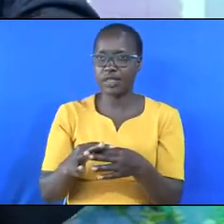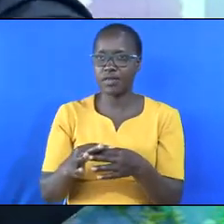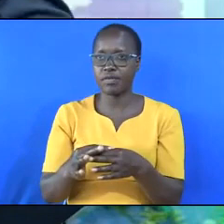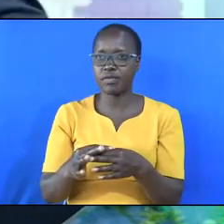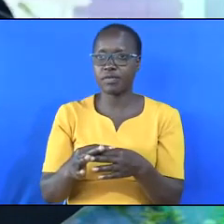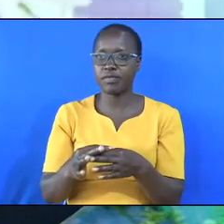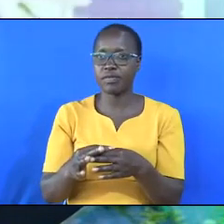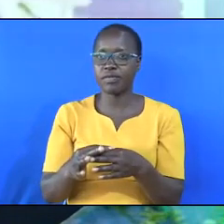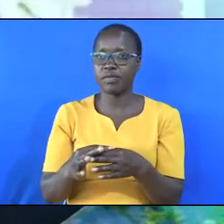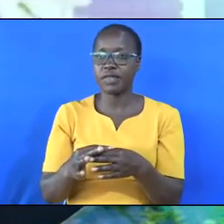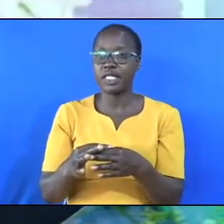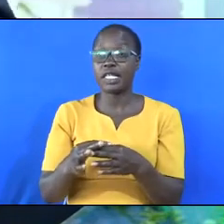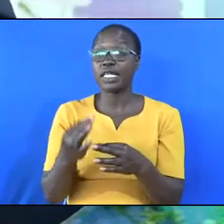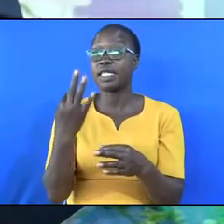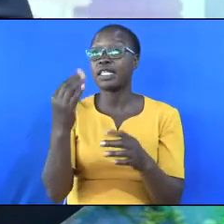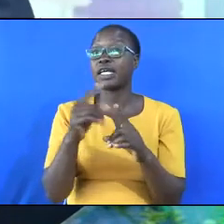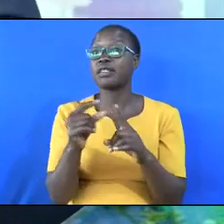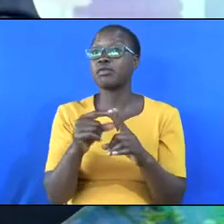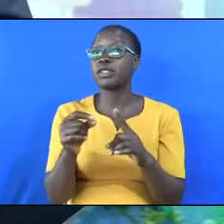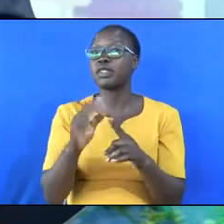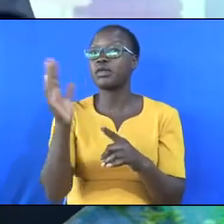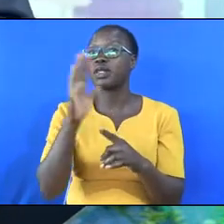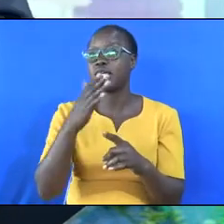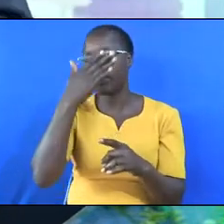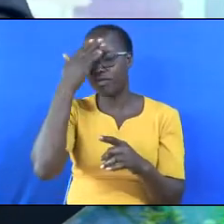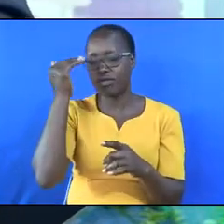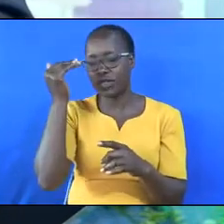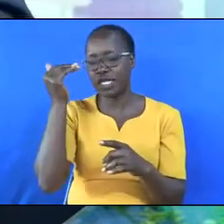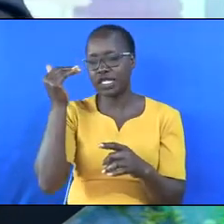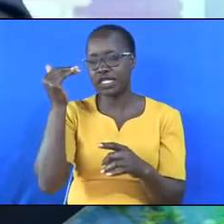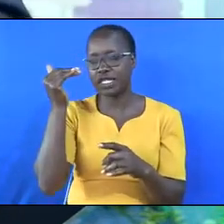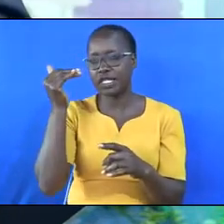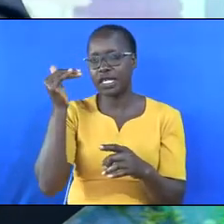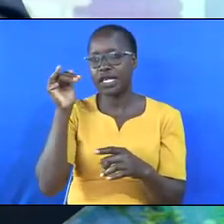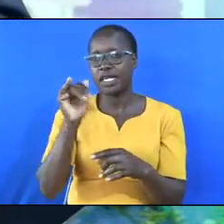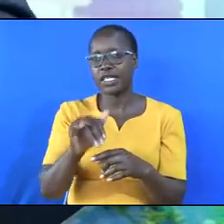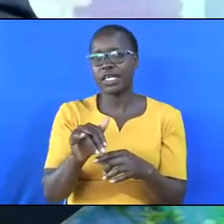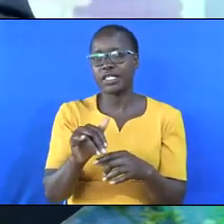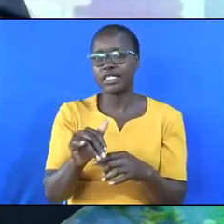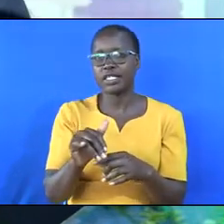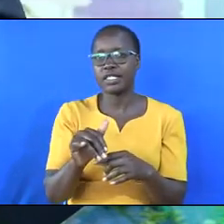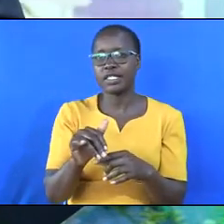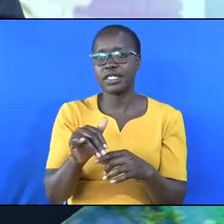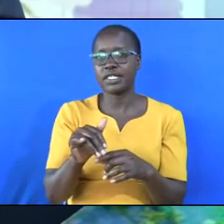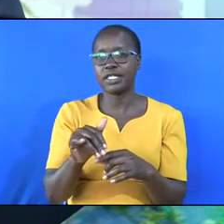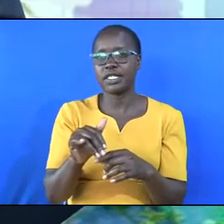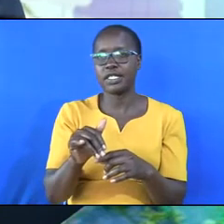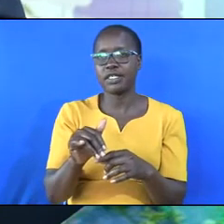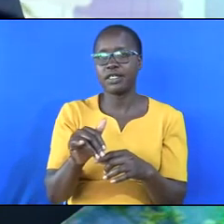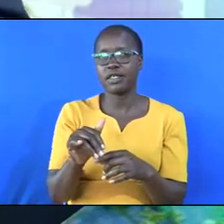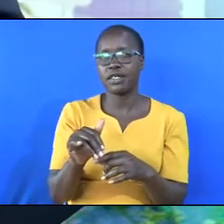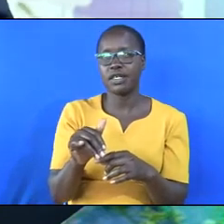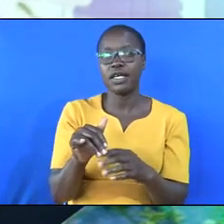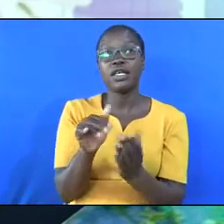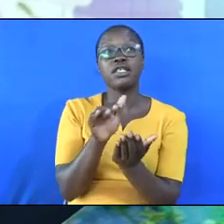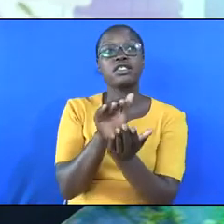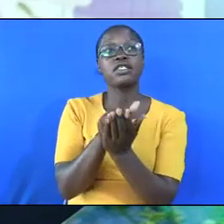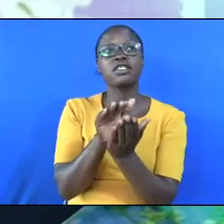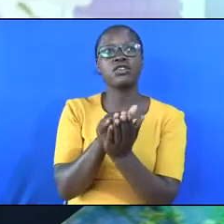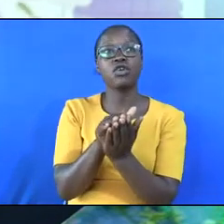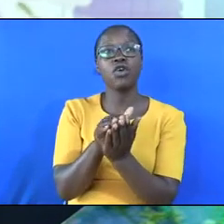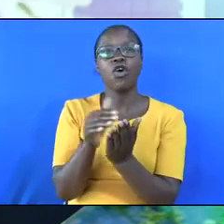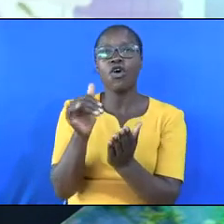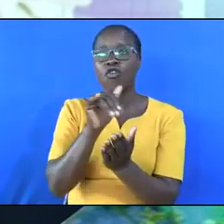The third message is that we ought never to forget that eternal judgment is in store for those who